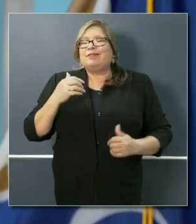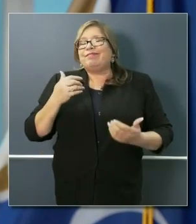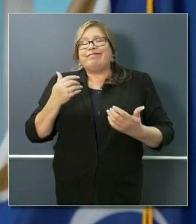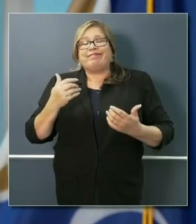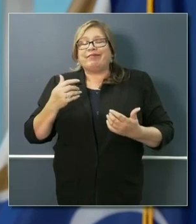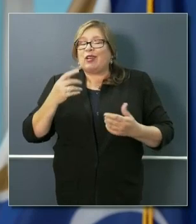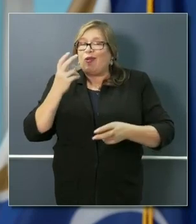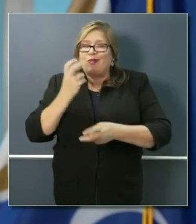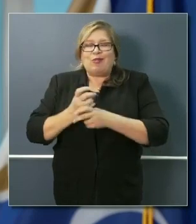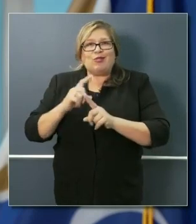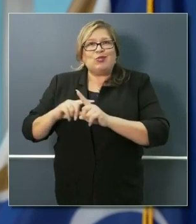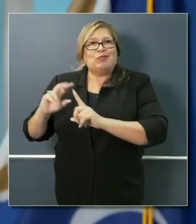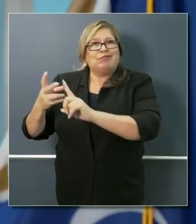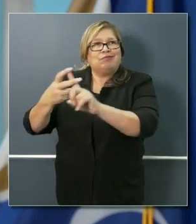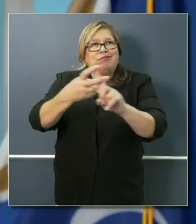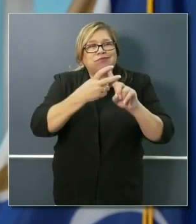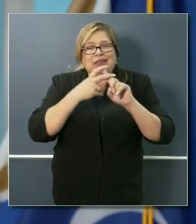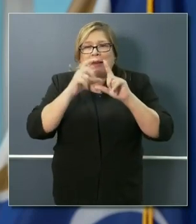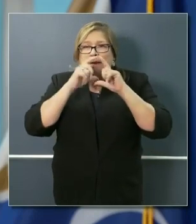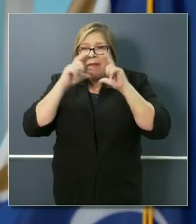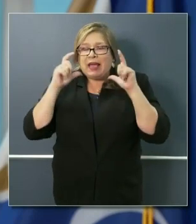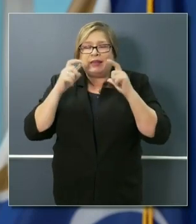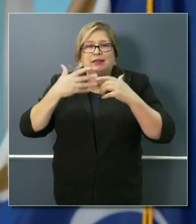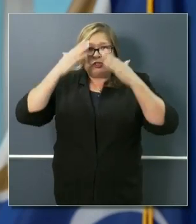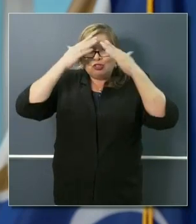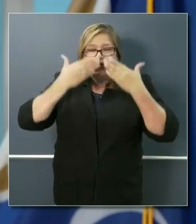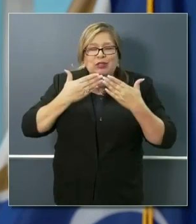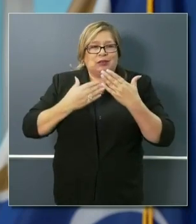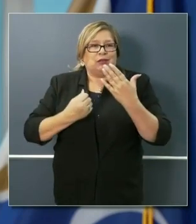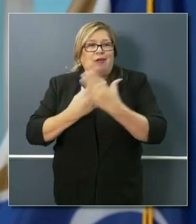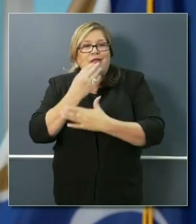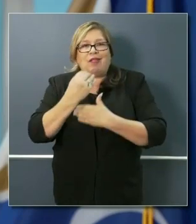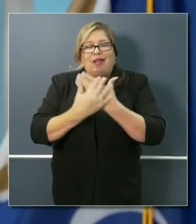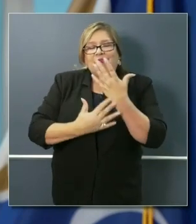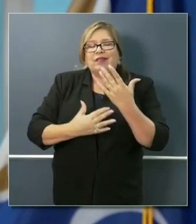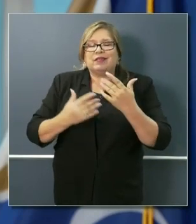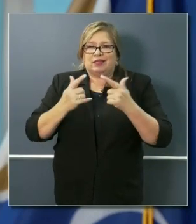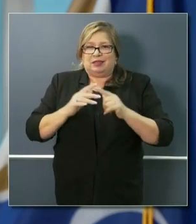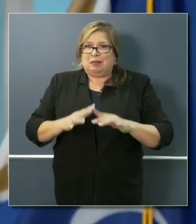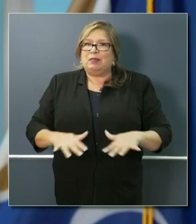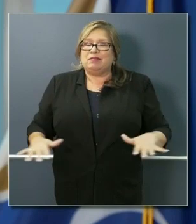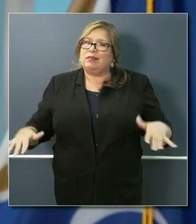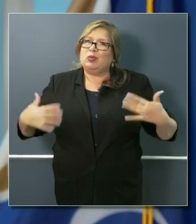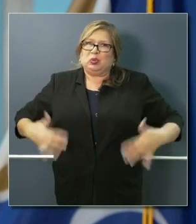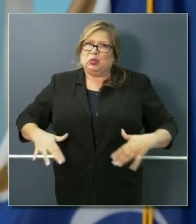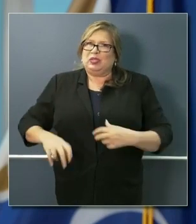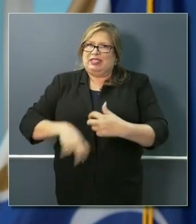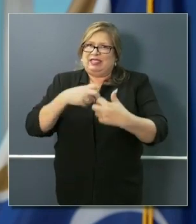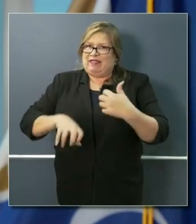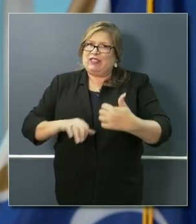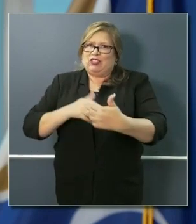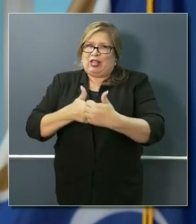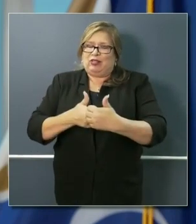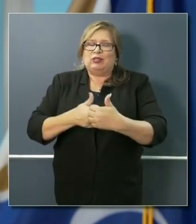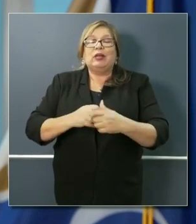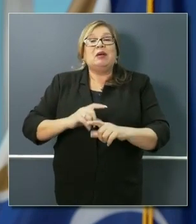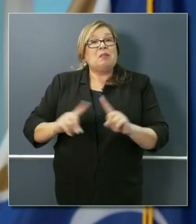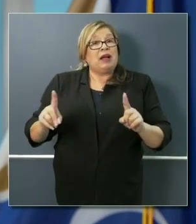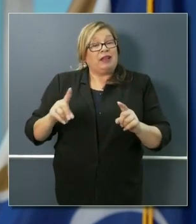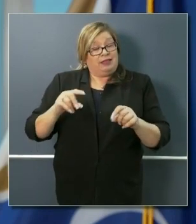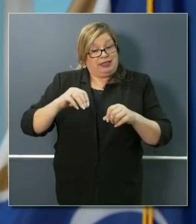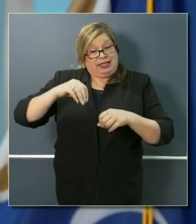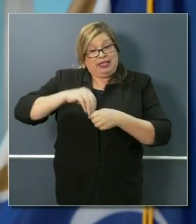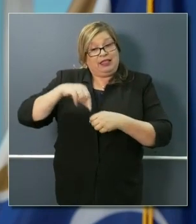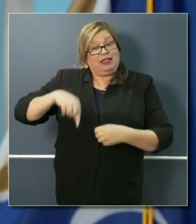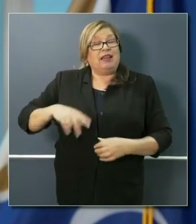in terms of procuring those masks, the shields, the glove sets, and the like. But currently, in California, at least